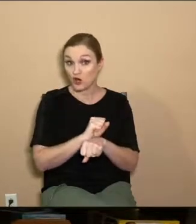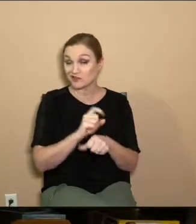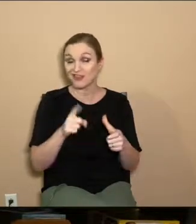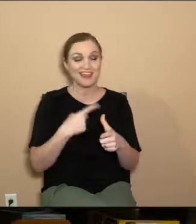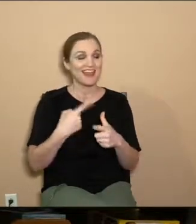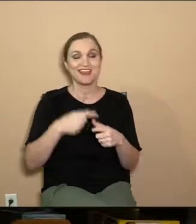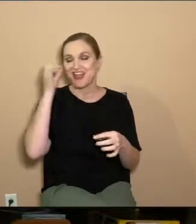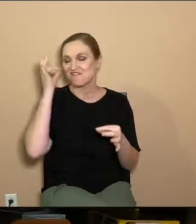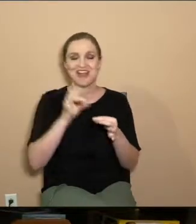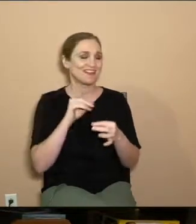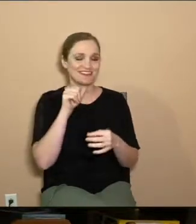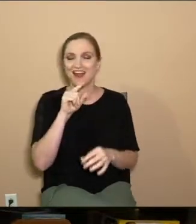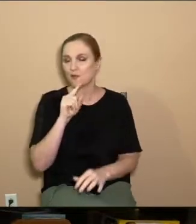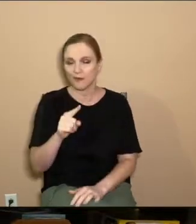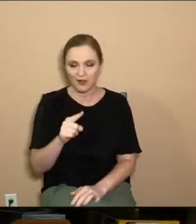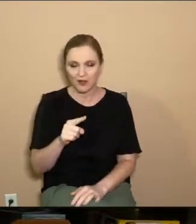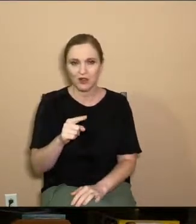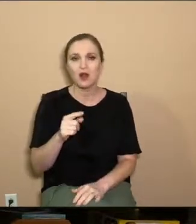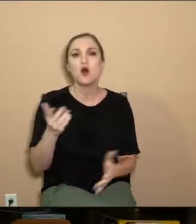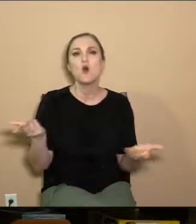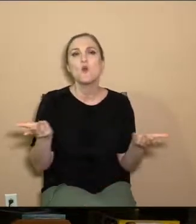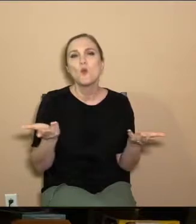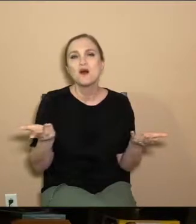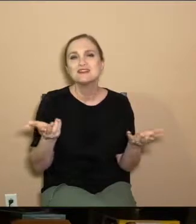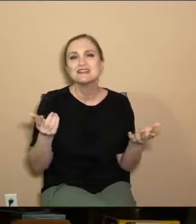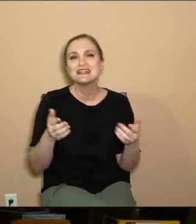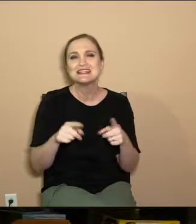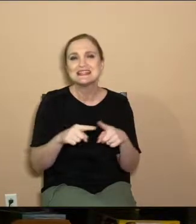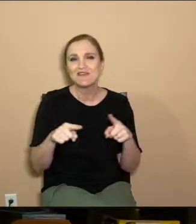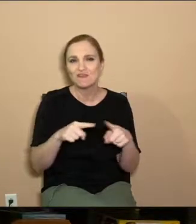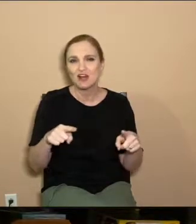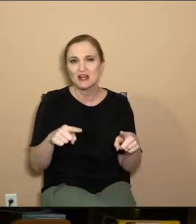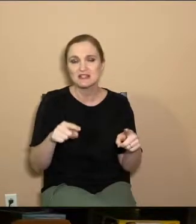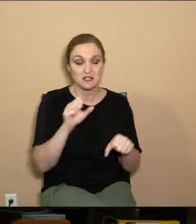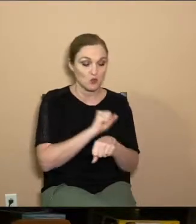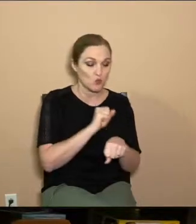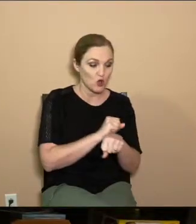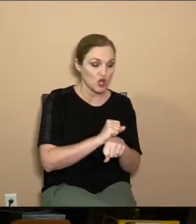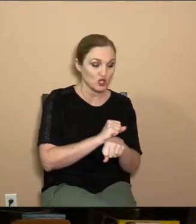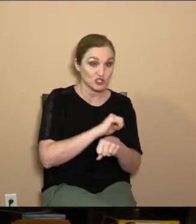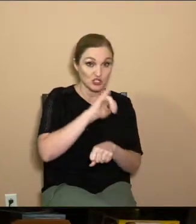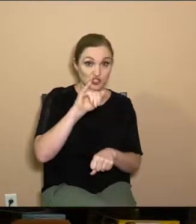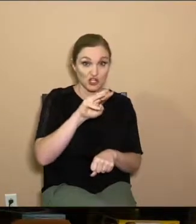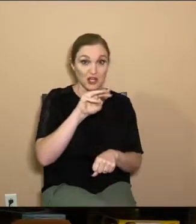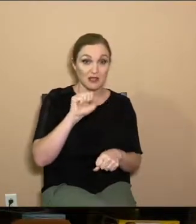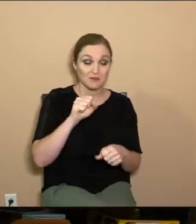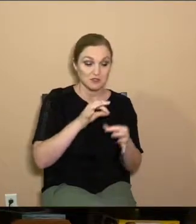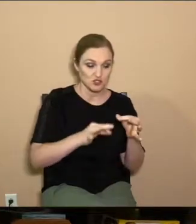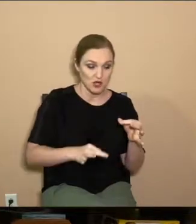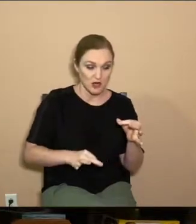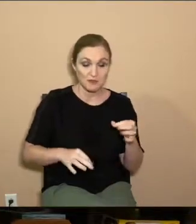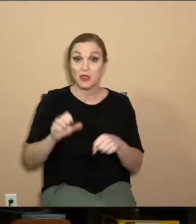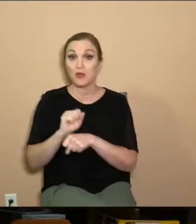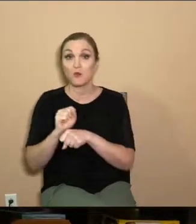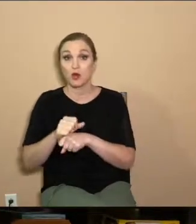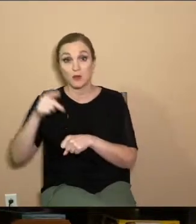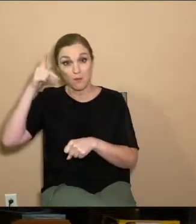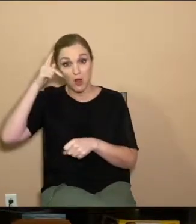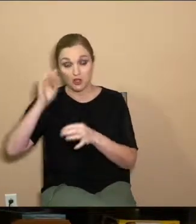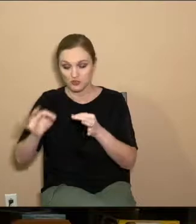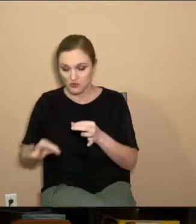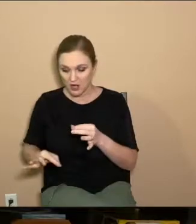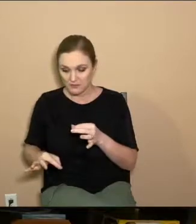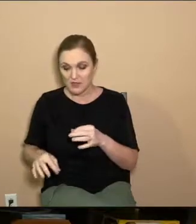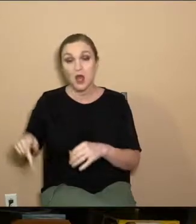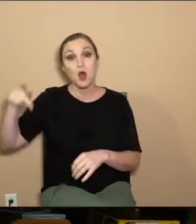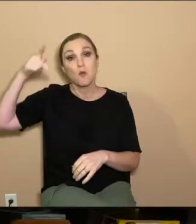faith doesn't really exist. Well, what's the difference between the works that James describes and the works that Paul describes? What Paul is